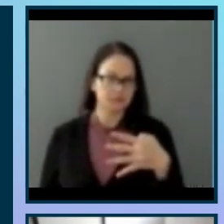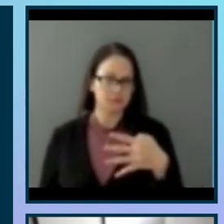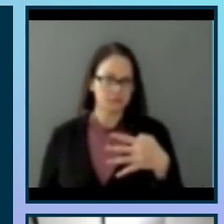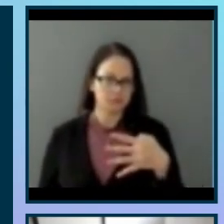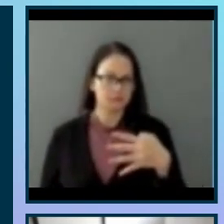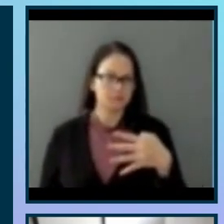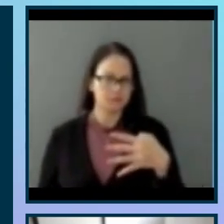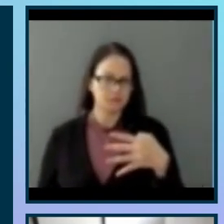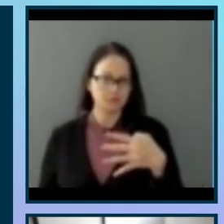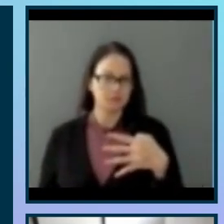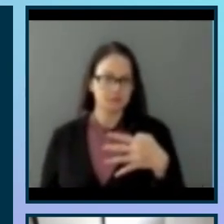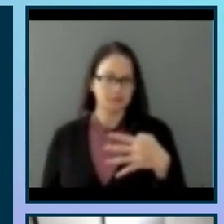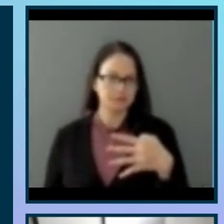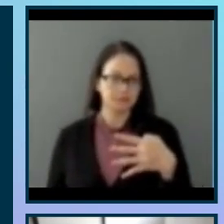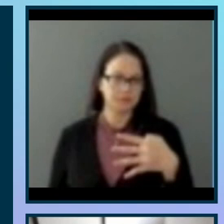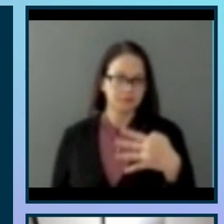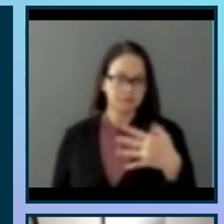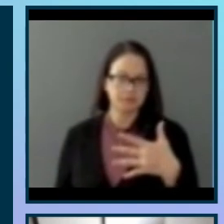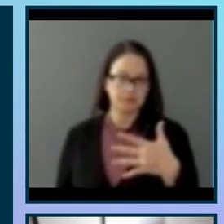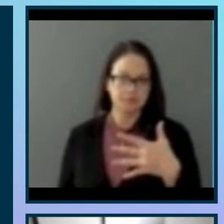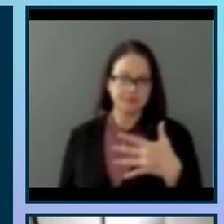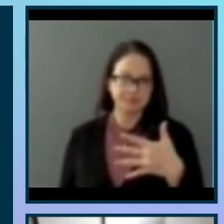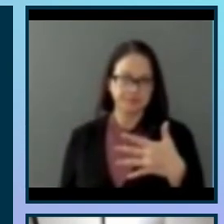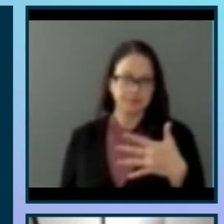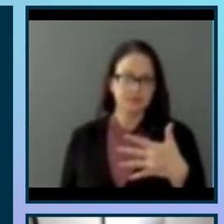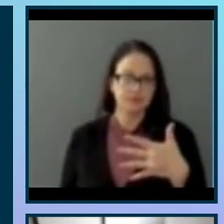lessons that will be provided, and social shares.